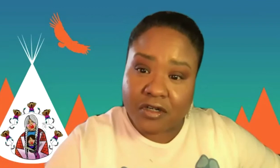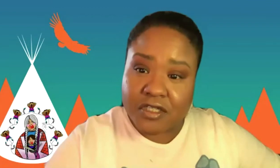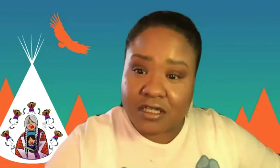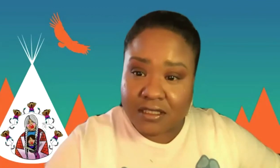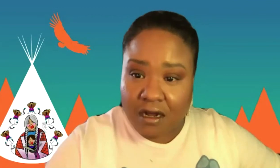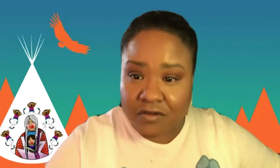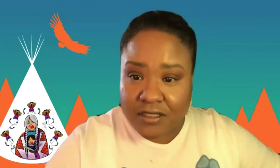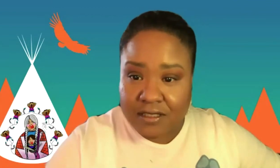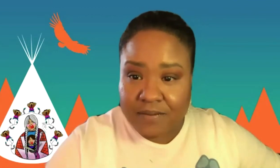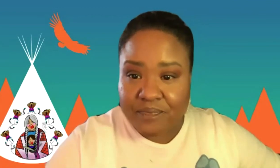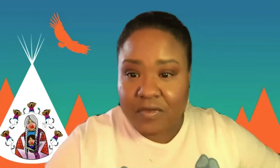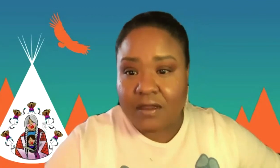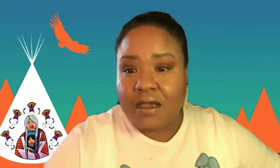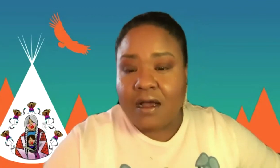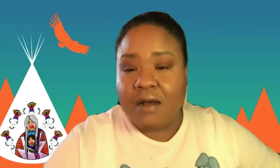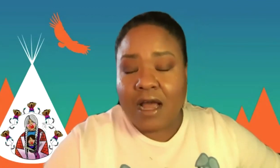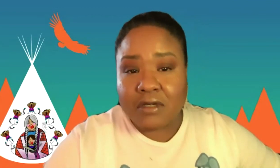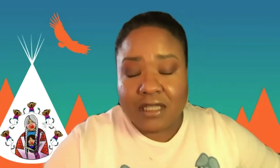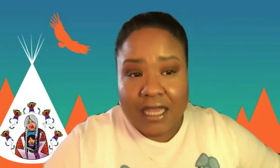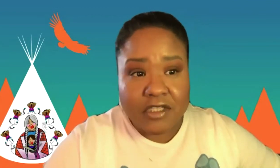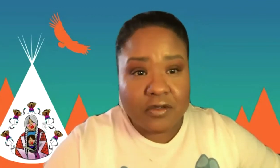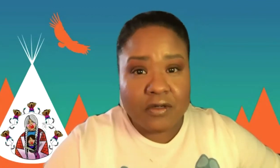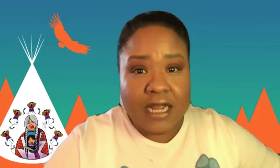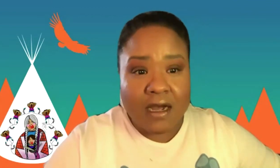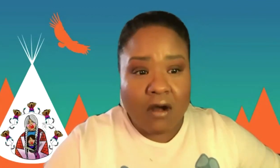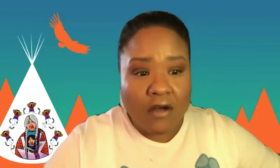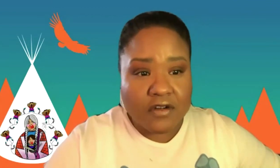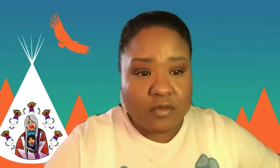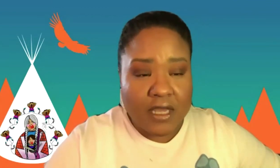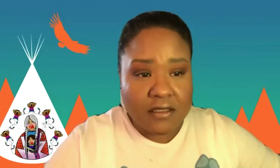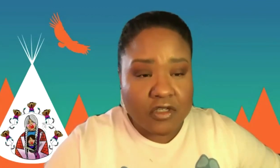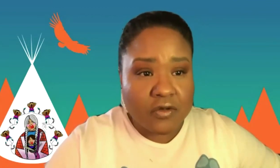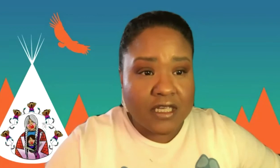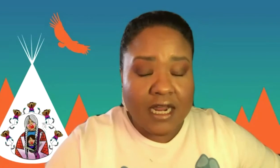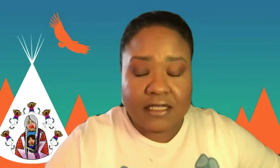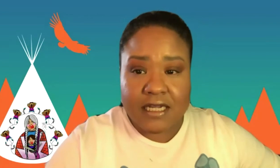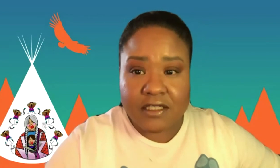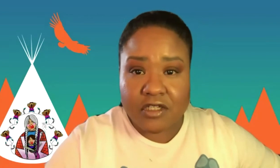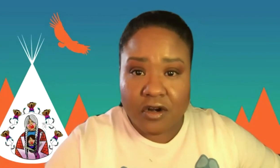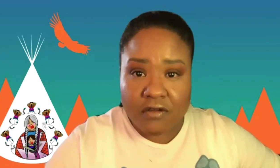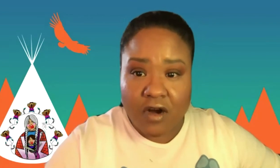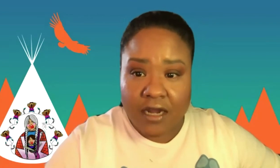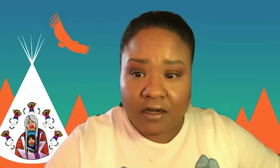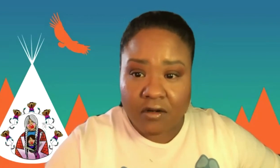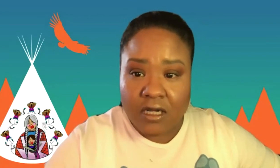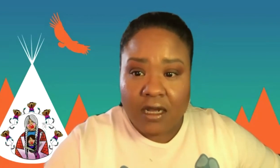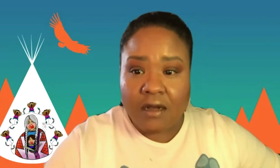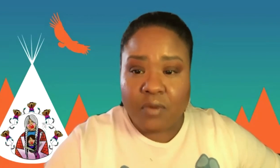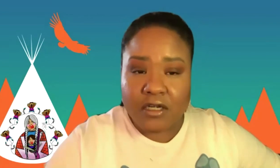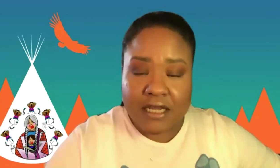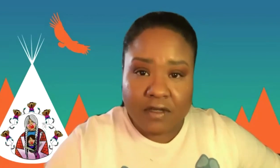partners to this conference. I would like to now offer space to the United States Attorney for Idaho,